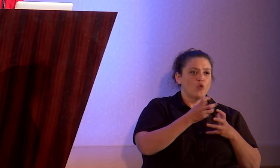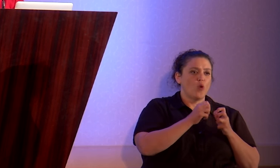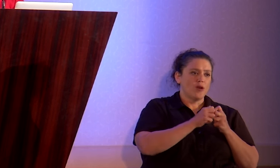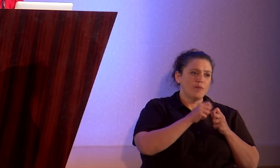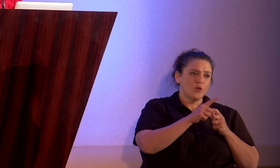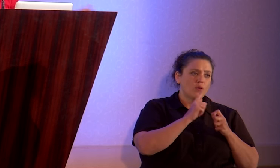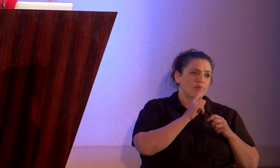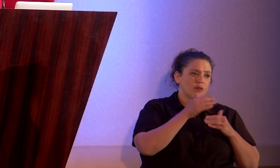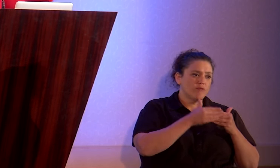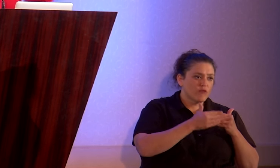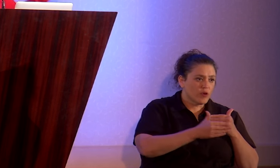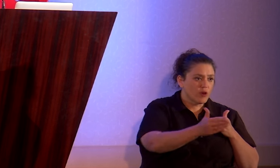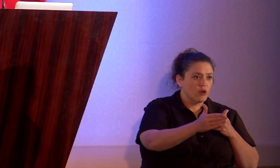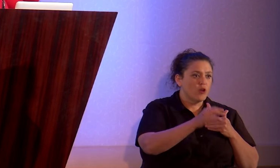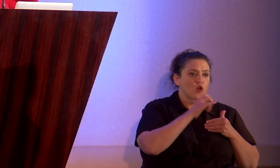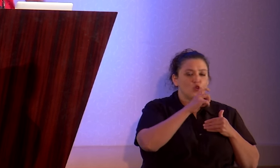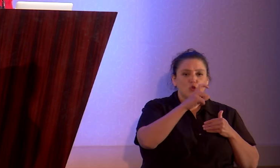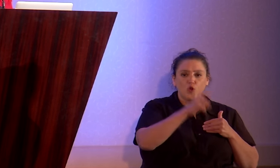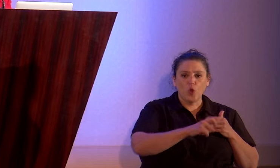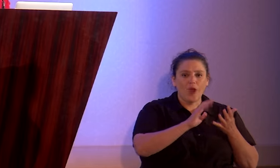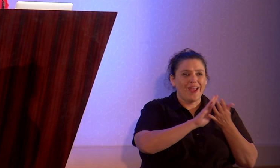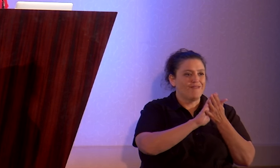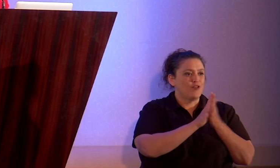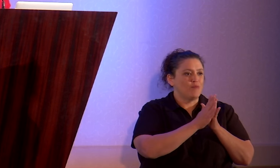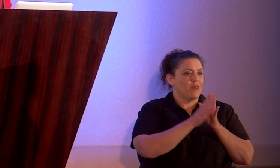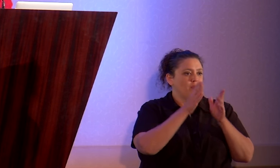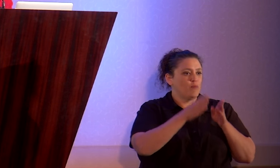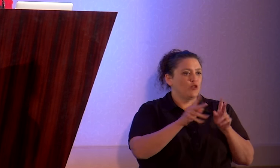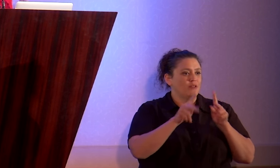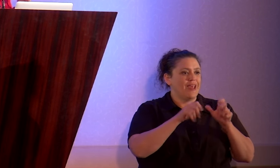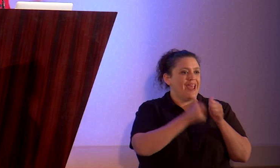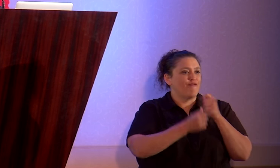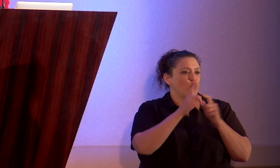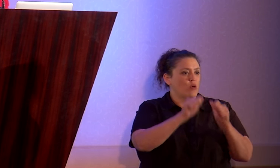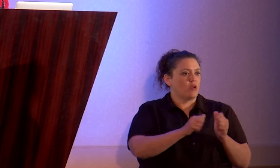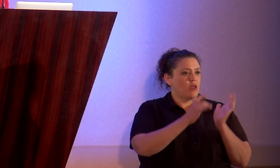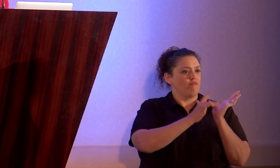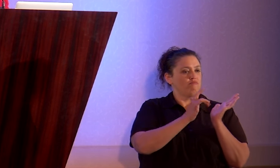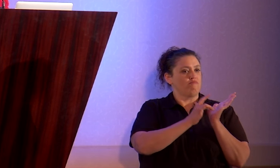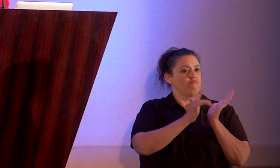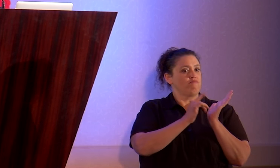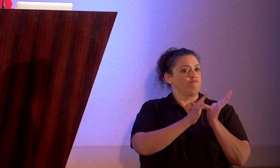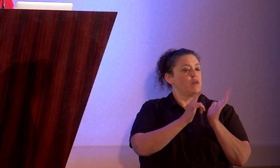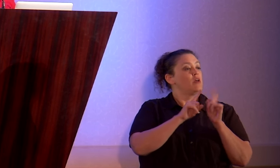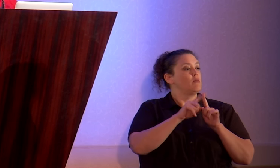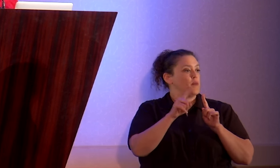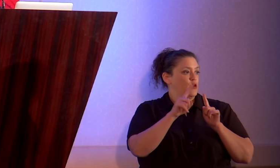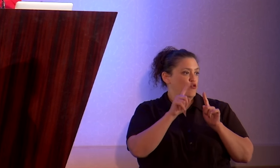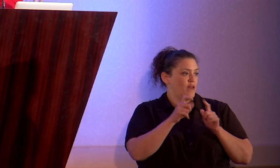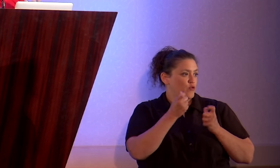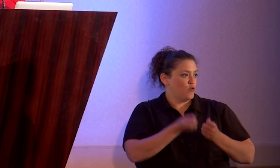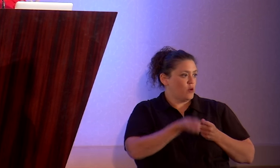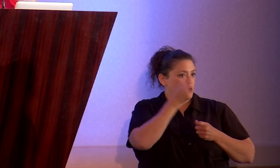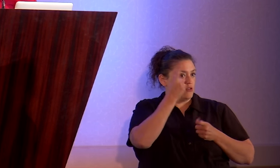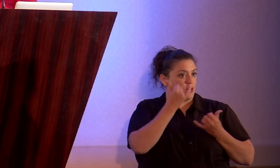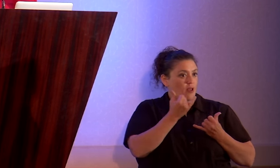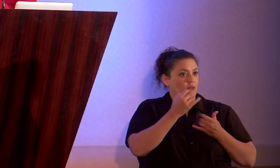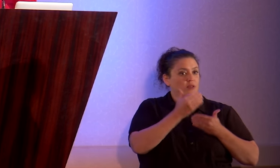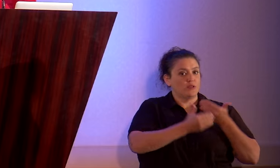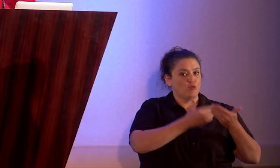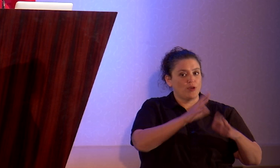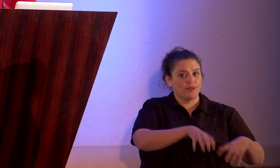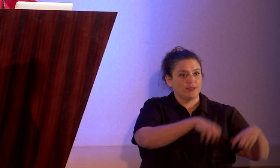haul. You don't have to be a doormat, and I'm going to get to that in a moment, but you do need to understand that this process often takes time.